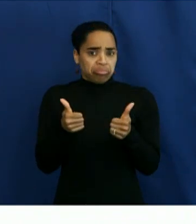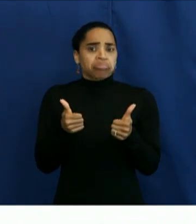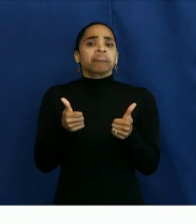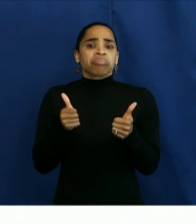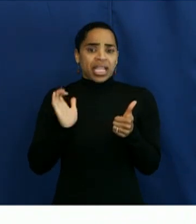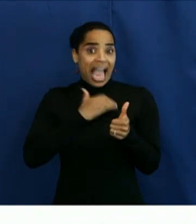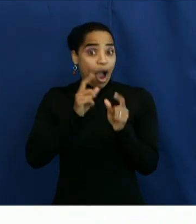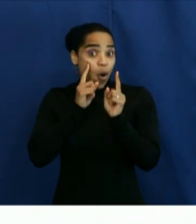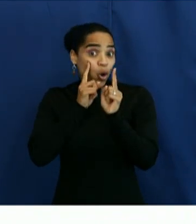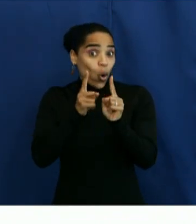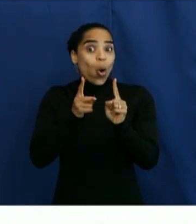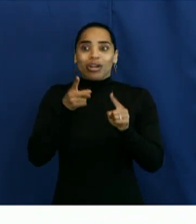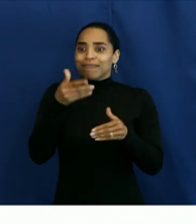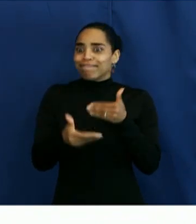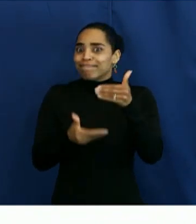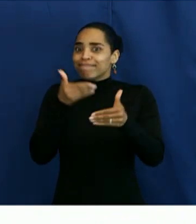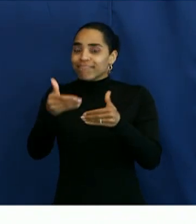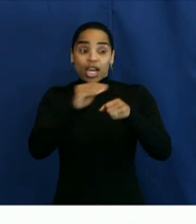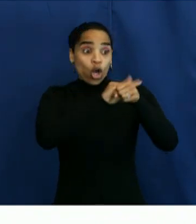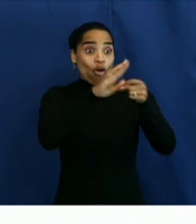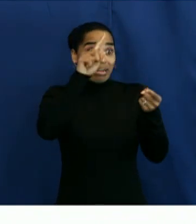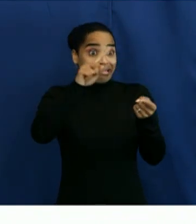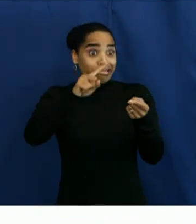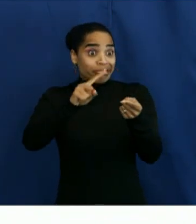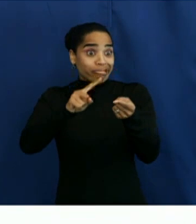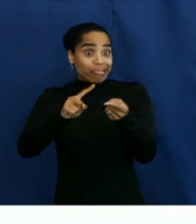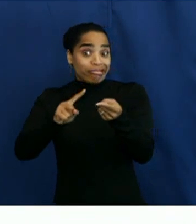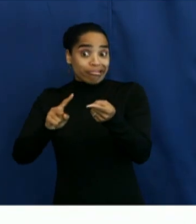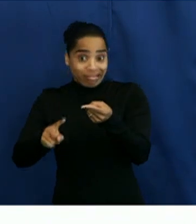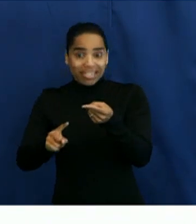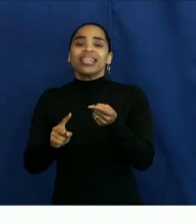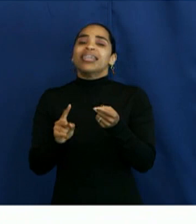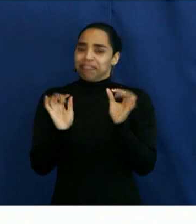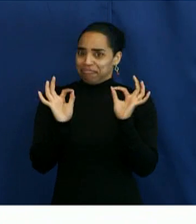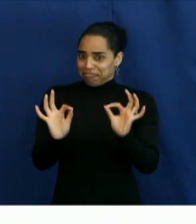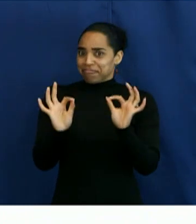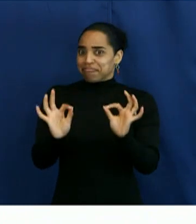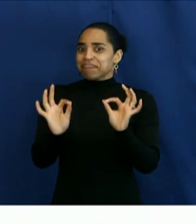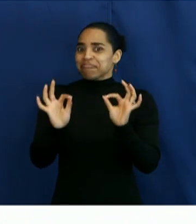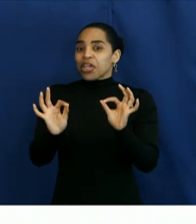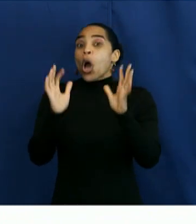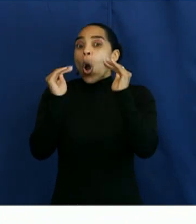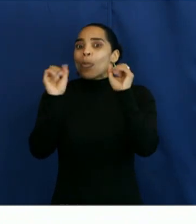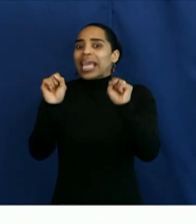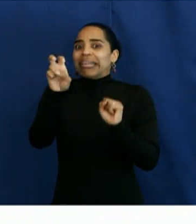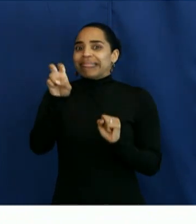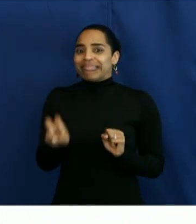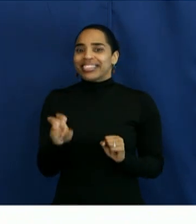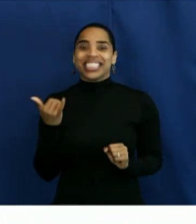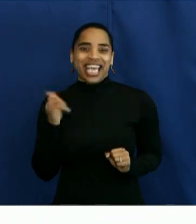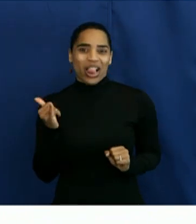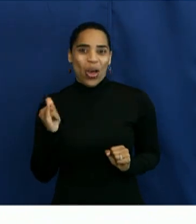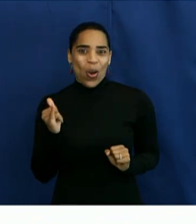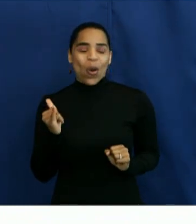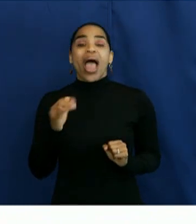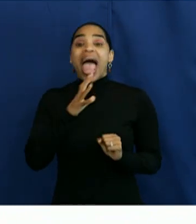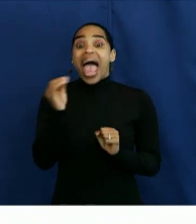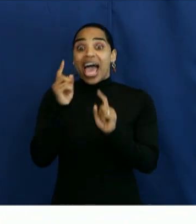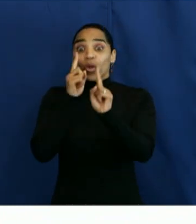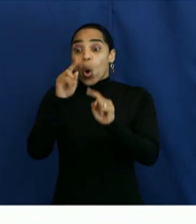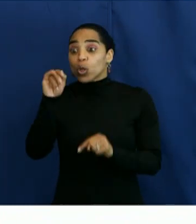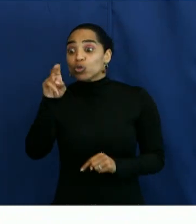remain until hopefully we see our cases descend more as more people get vaccinated, hopefully into the yellow and then with anticipation of that June